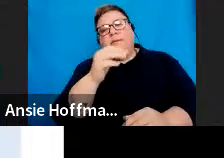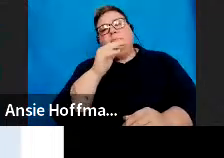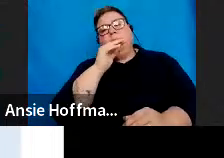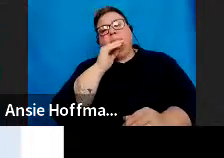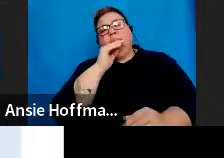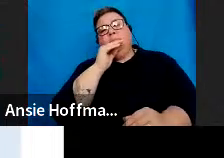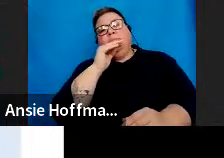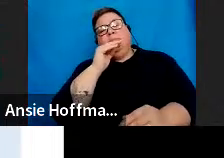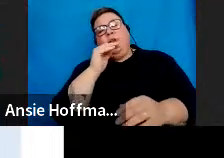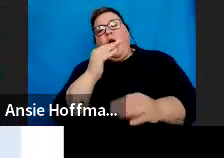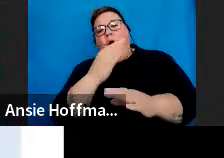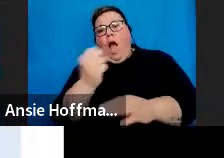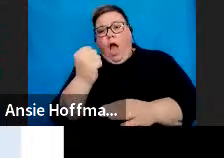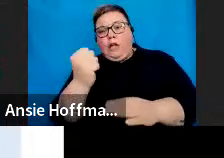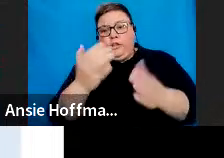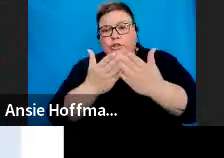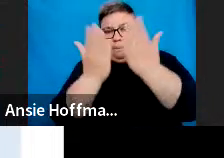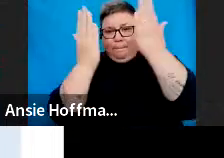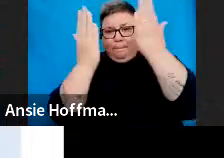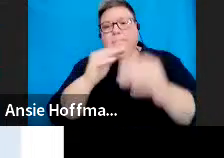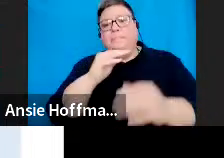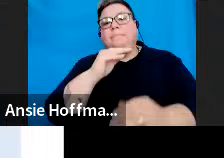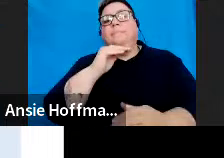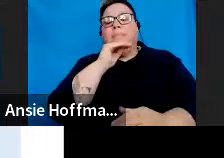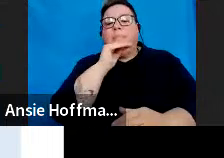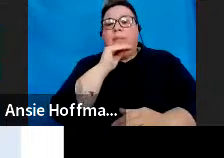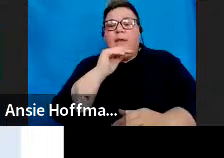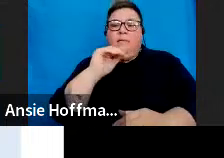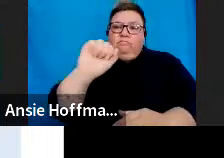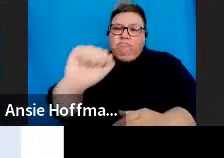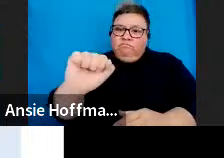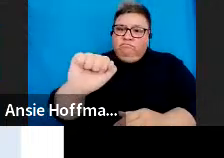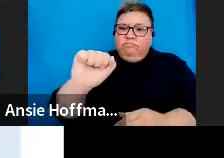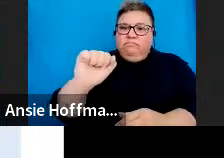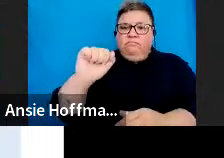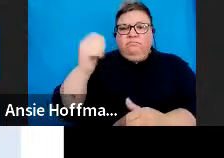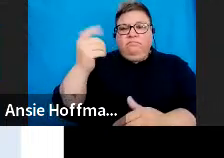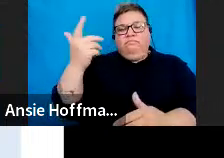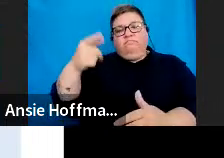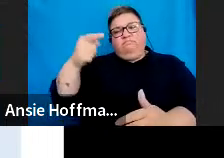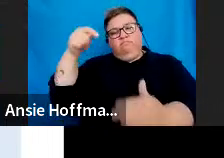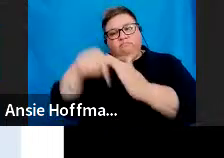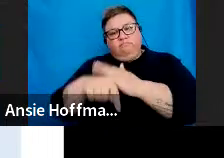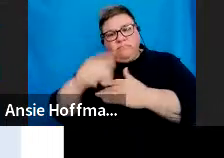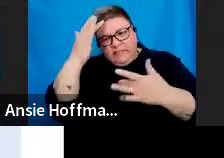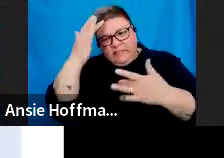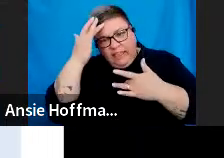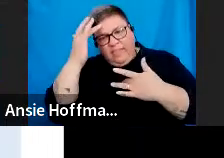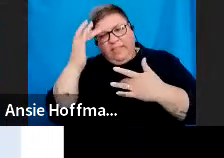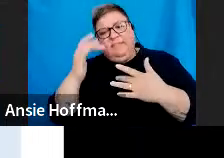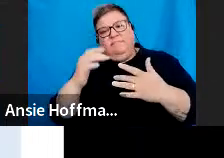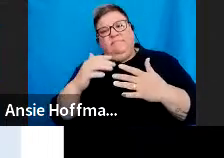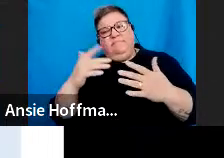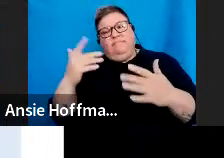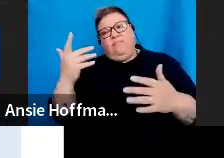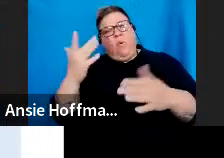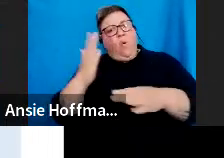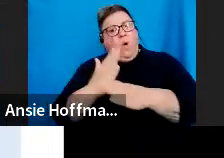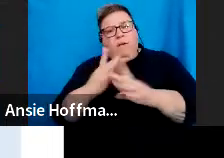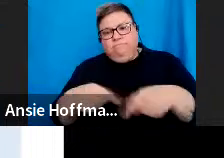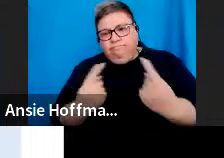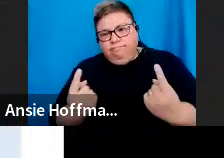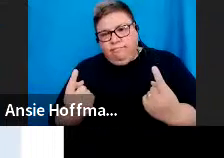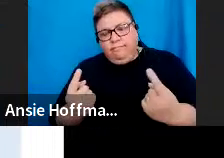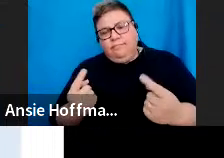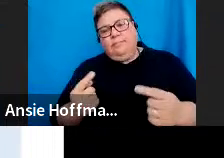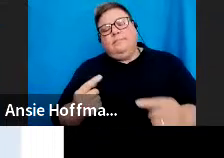carried forward. And now, we've got F as well, which is your doubtful ditch, which is Section 11J12. And